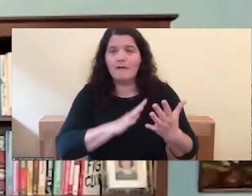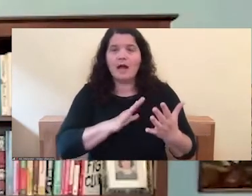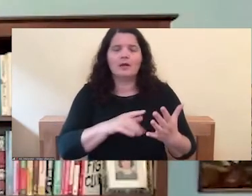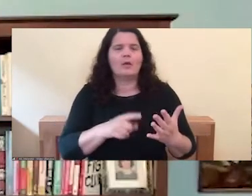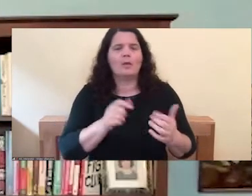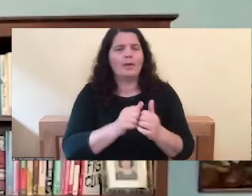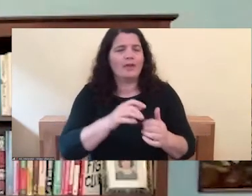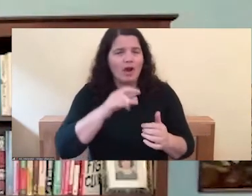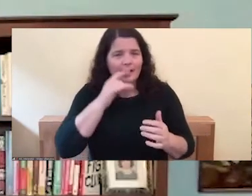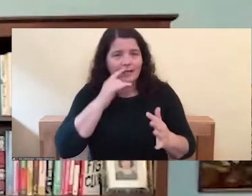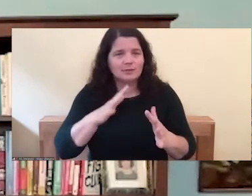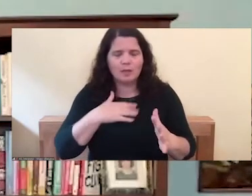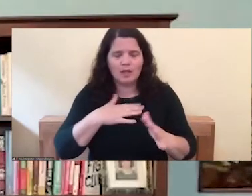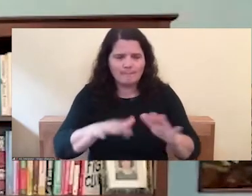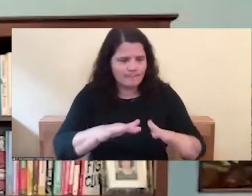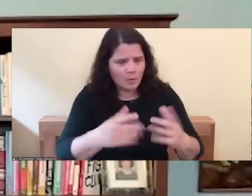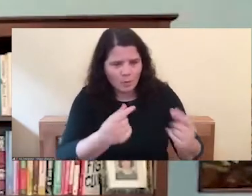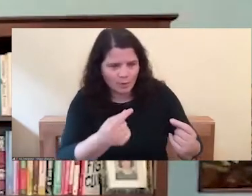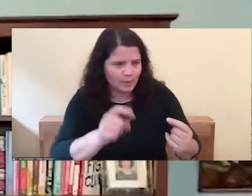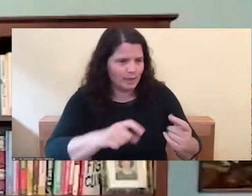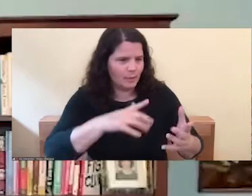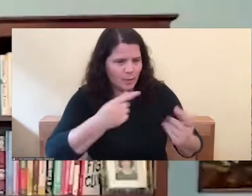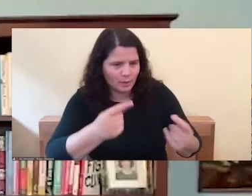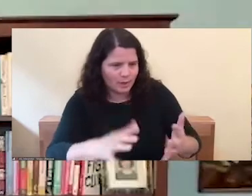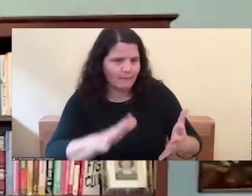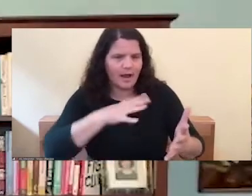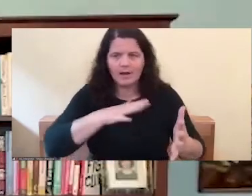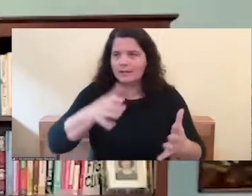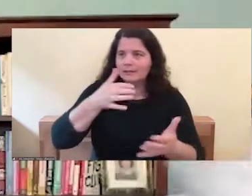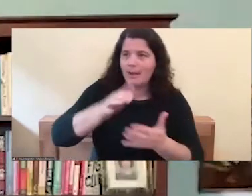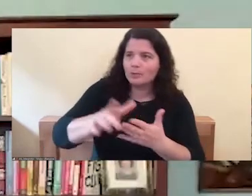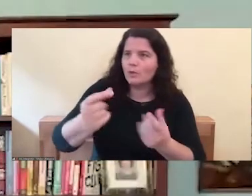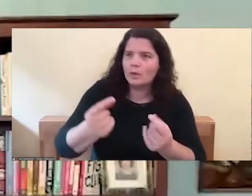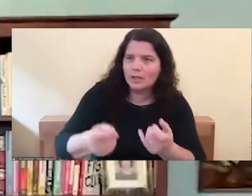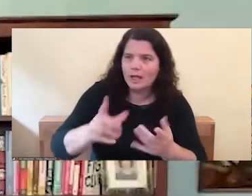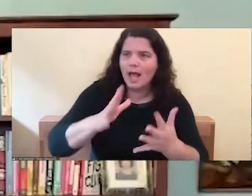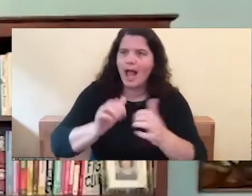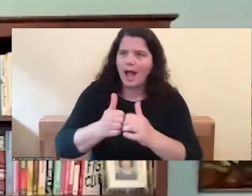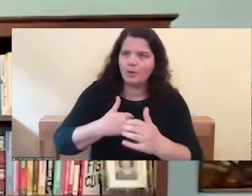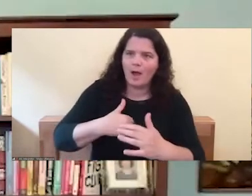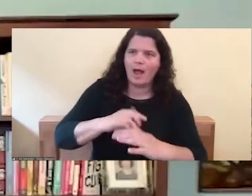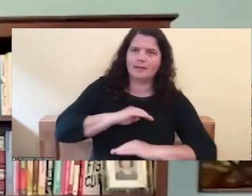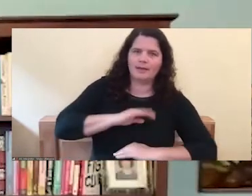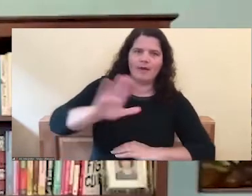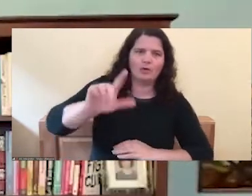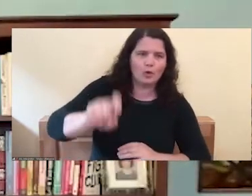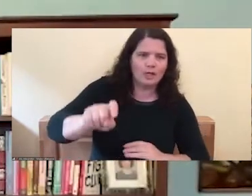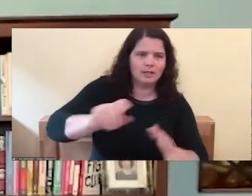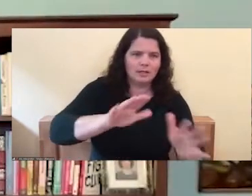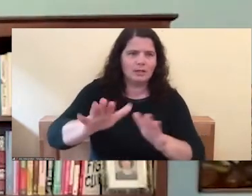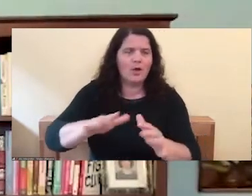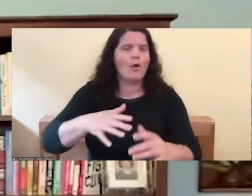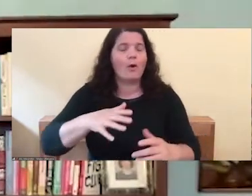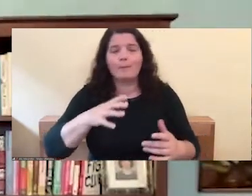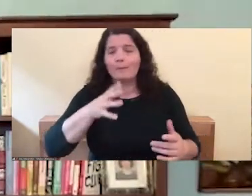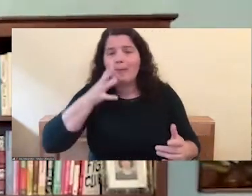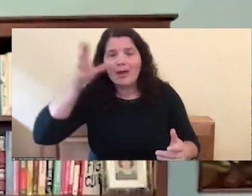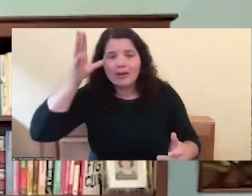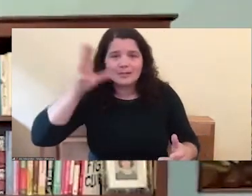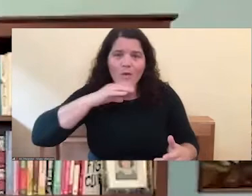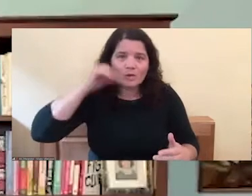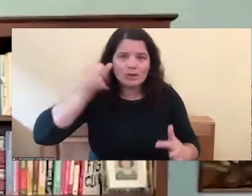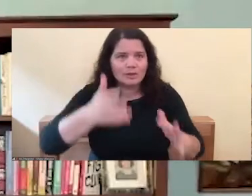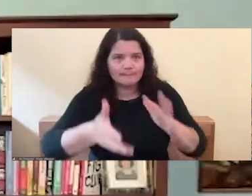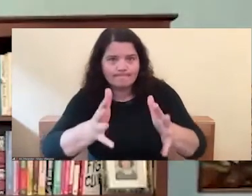to meet our children's needs or to meet our spouse's needs or to meet our elderly parents' needs. So we're really good at meeting needs.